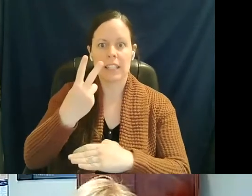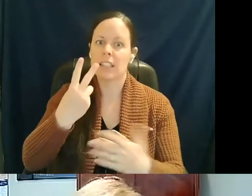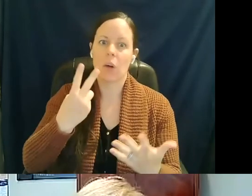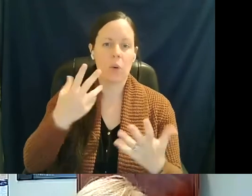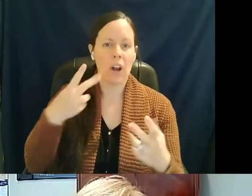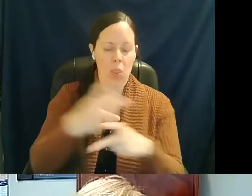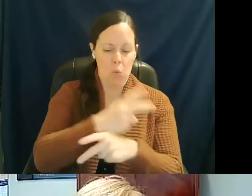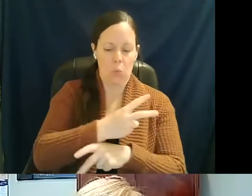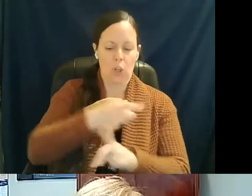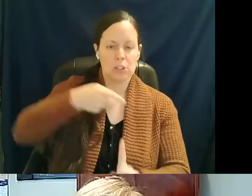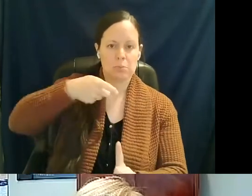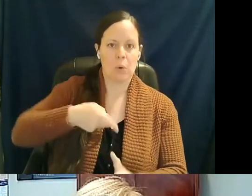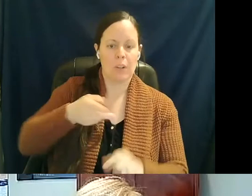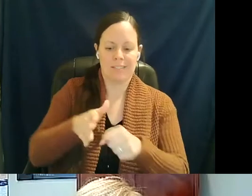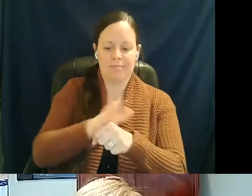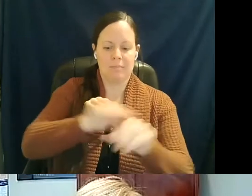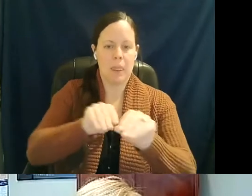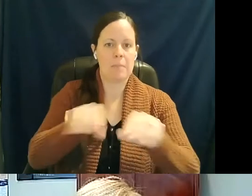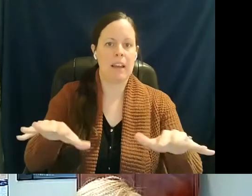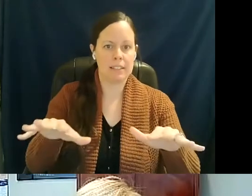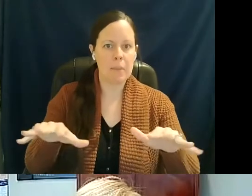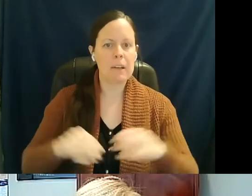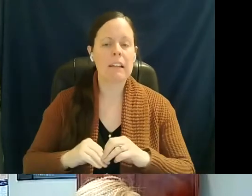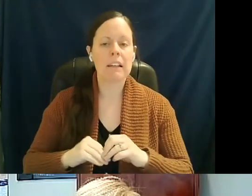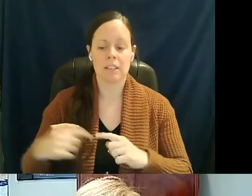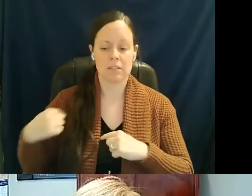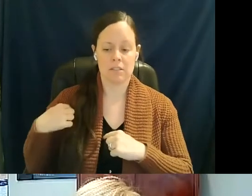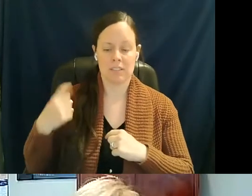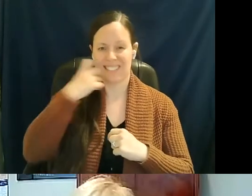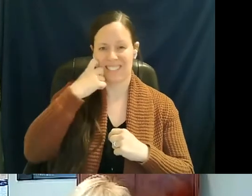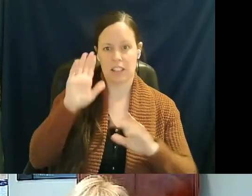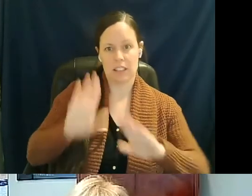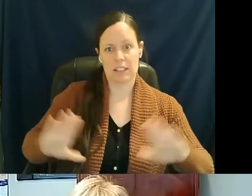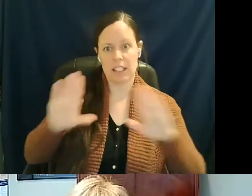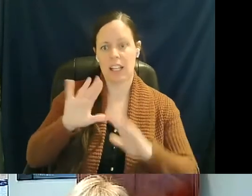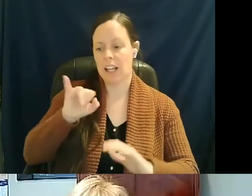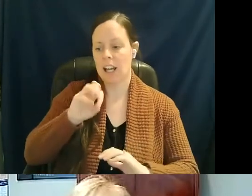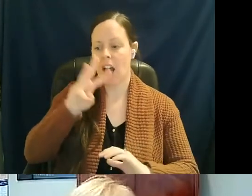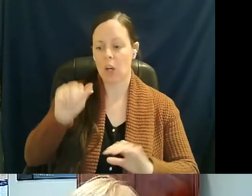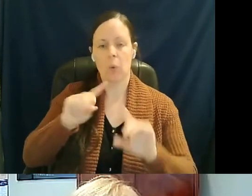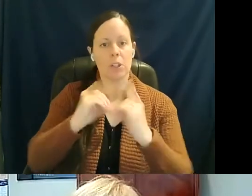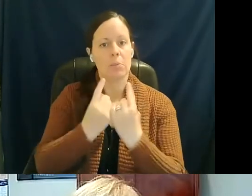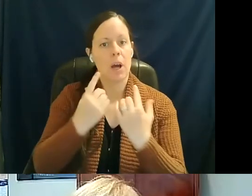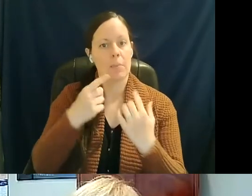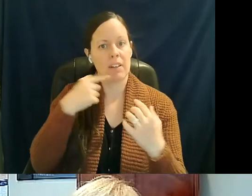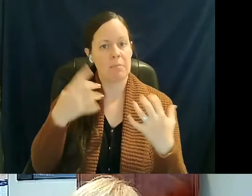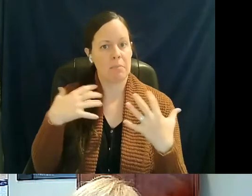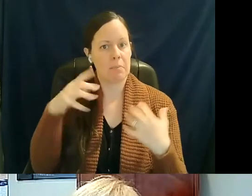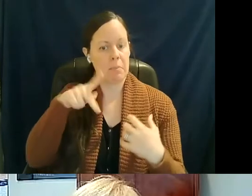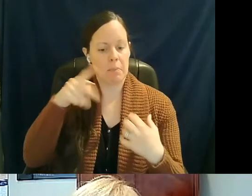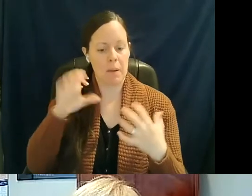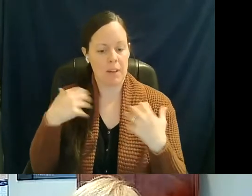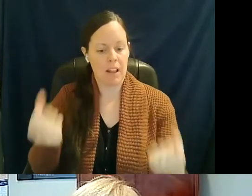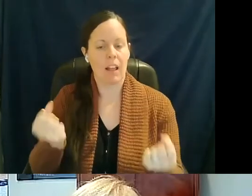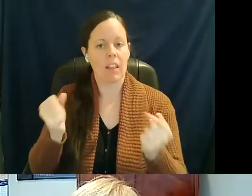in this pandemic. On Sunday, the Iowa Department of Public Health announced the COVID-related deaths of